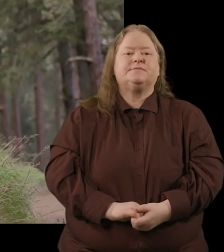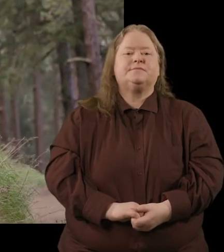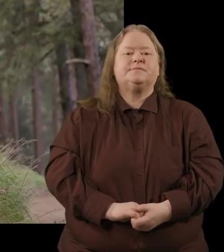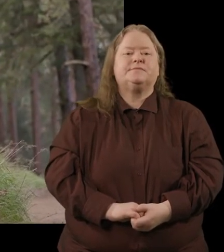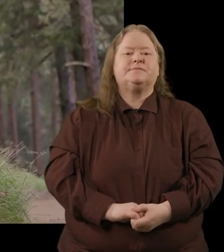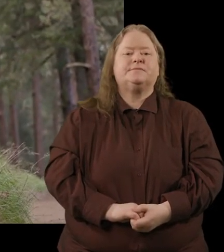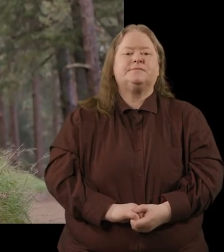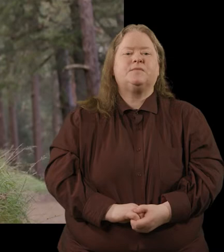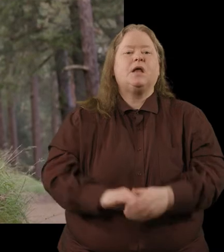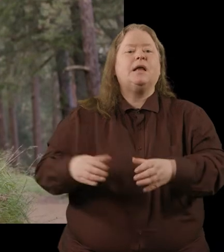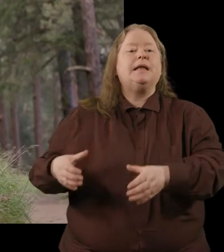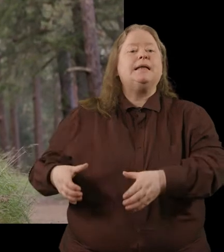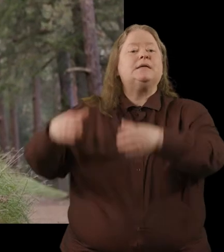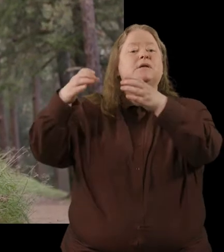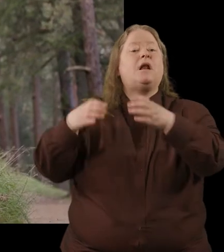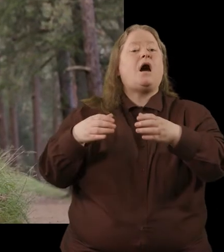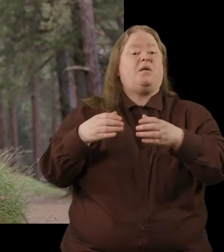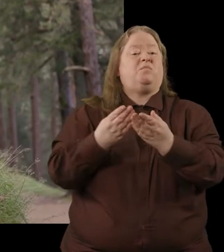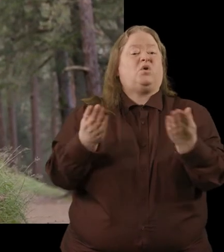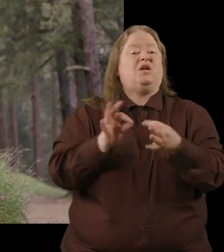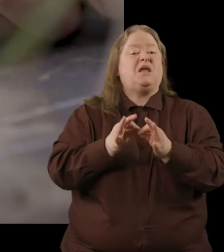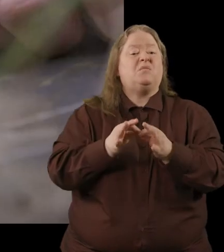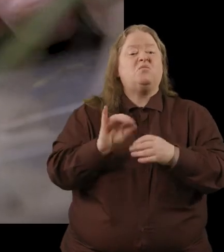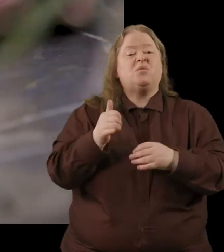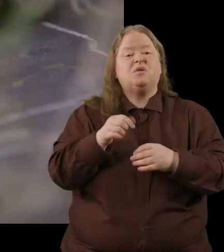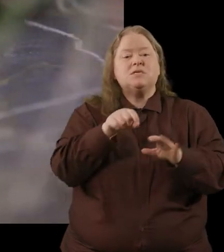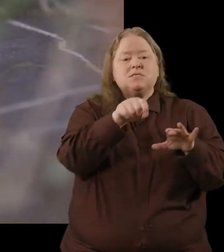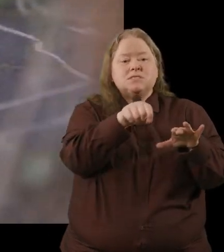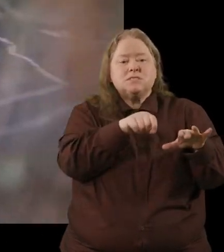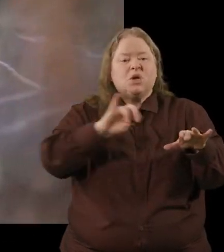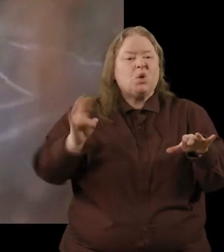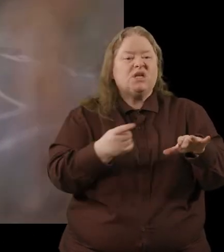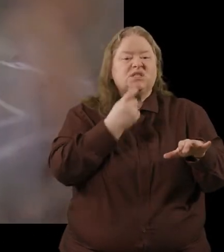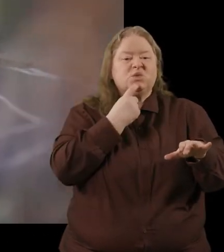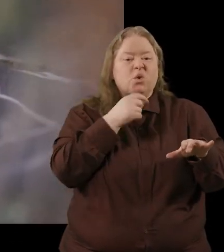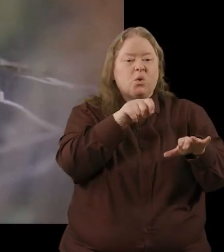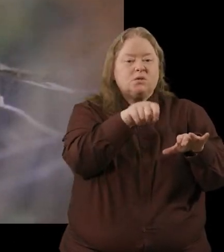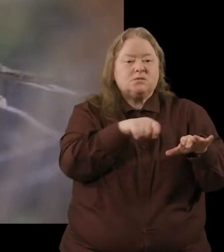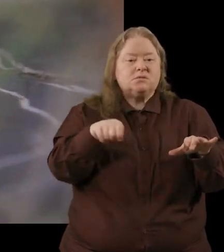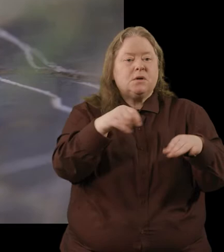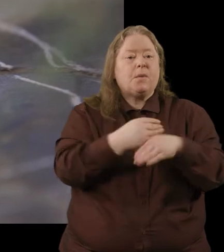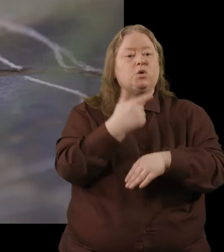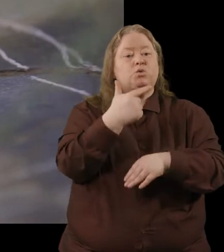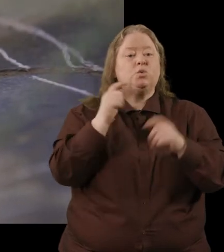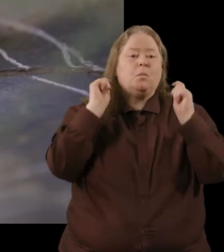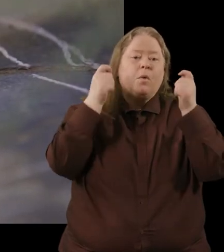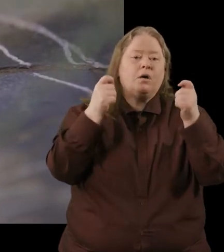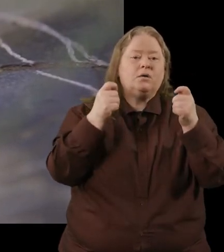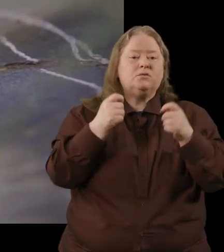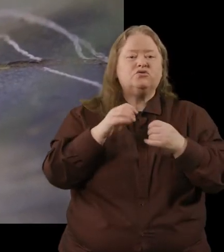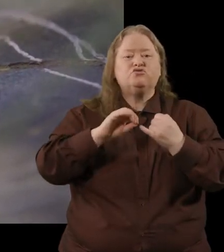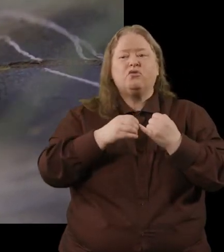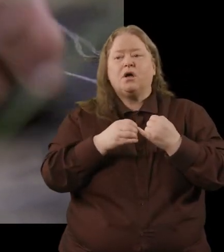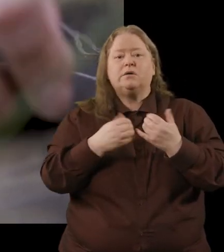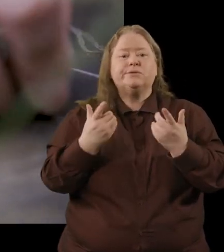the glendalough board game was probably scratched quite quickly into the stone by two monks who were trying to